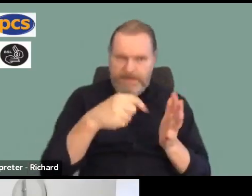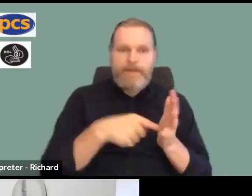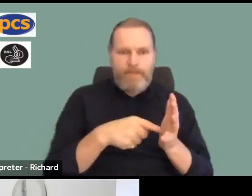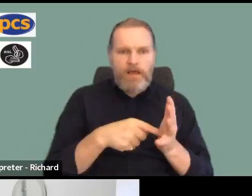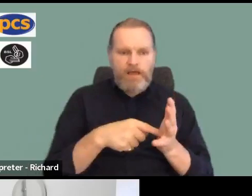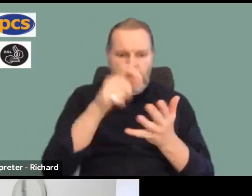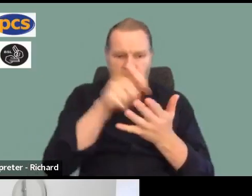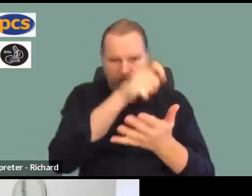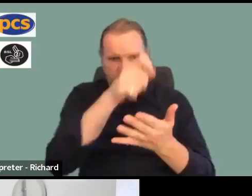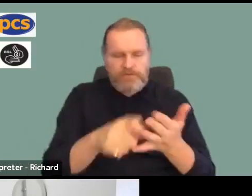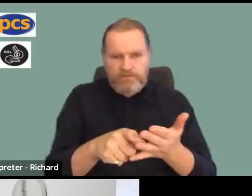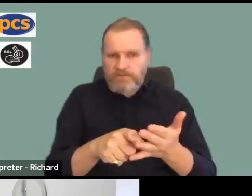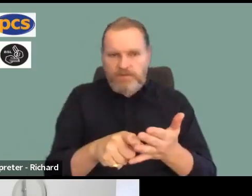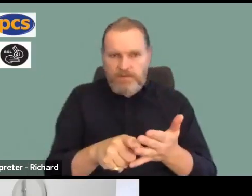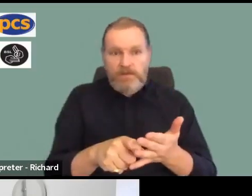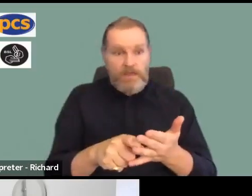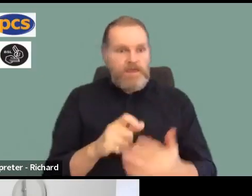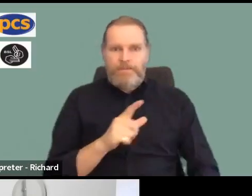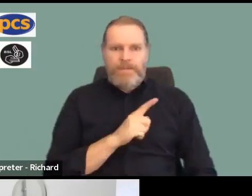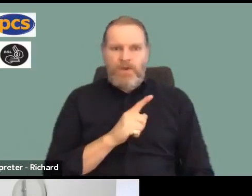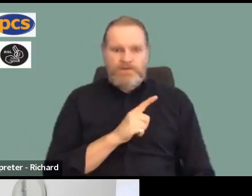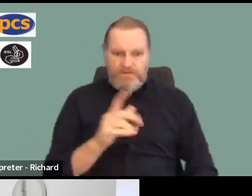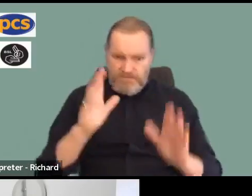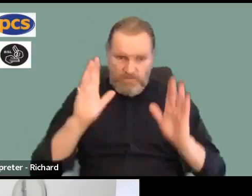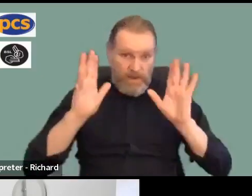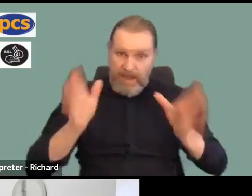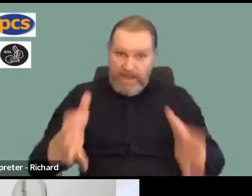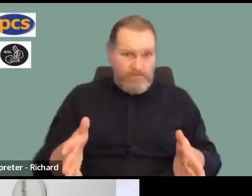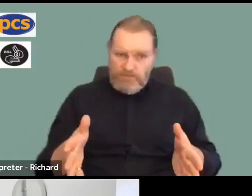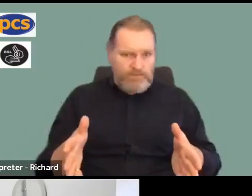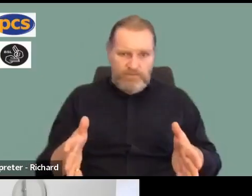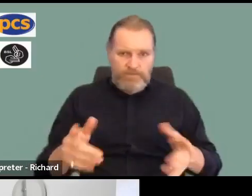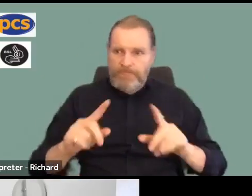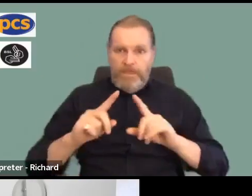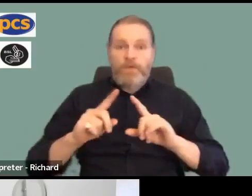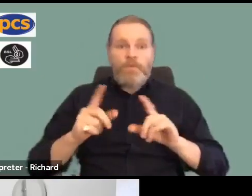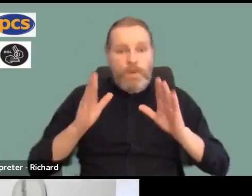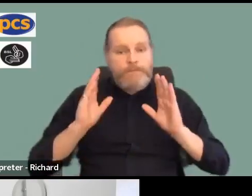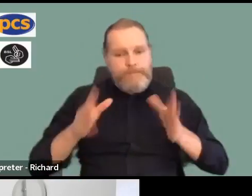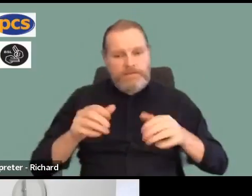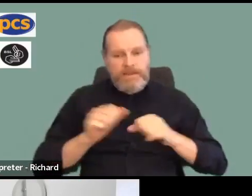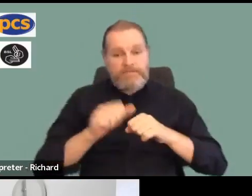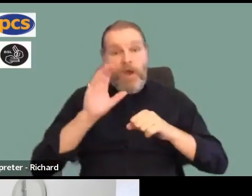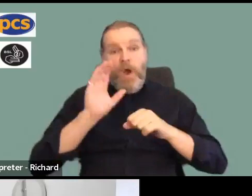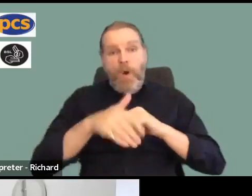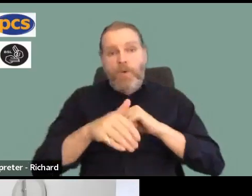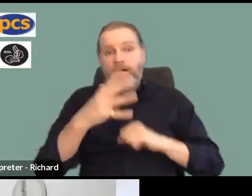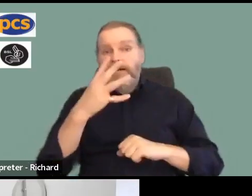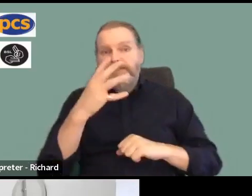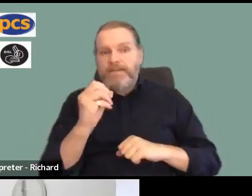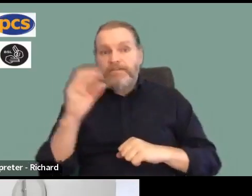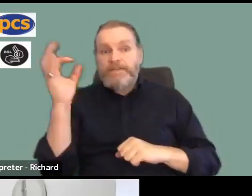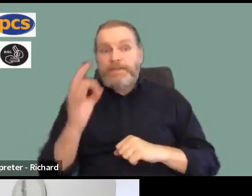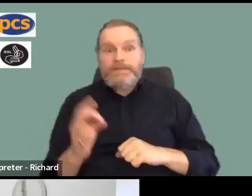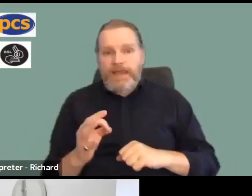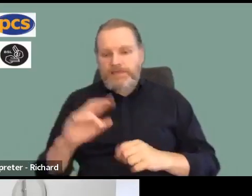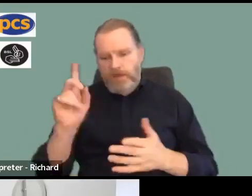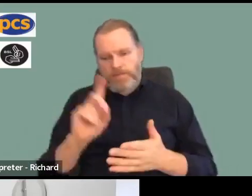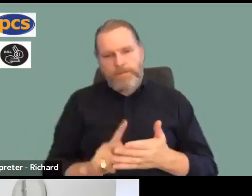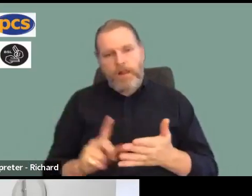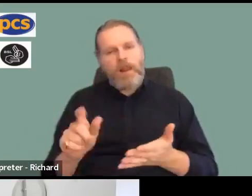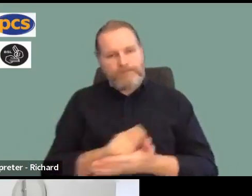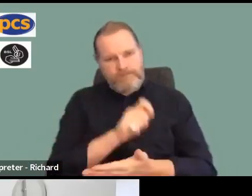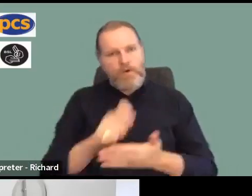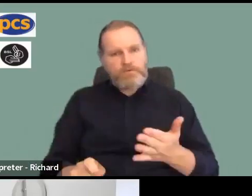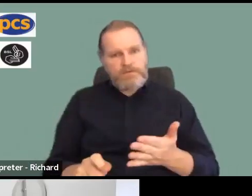we cannot afford to run the risk of not getting over a 50% turnout in the ballot. Because if we do that, no matter